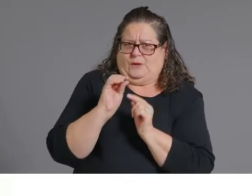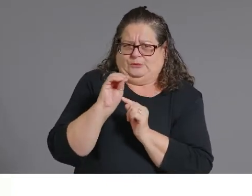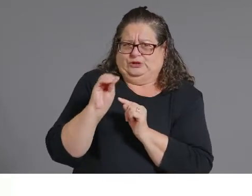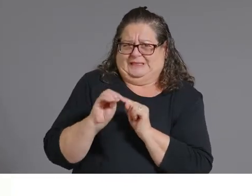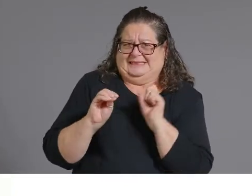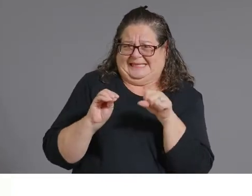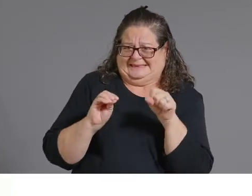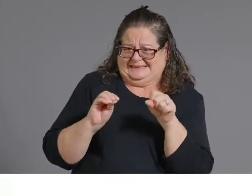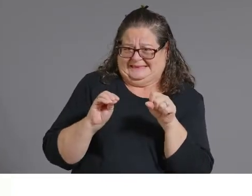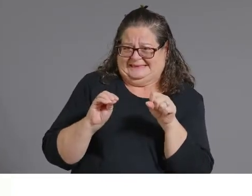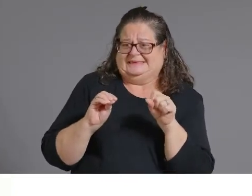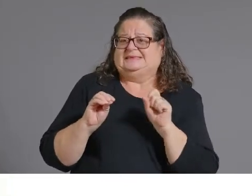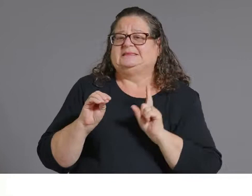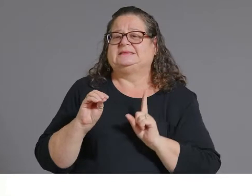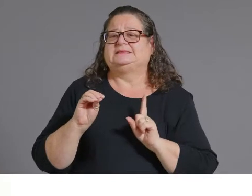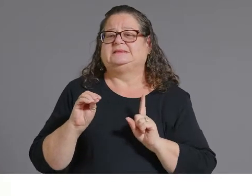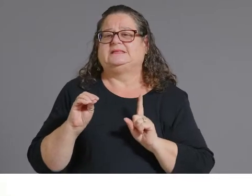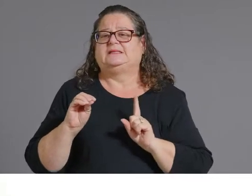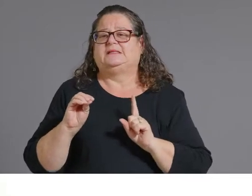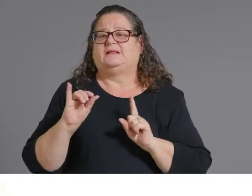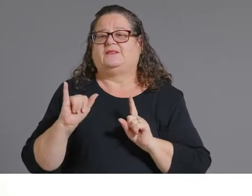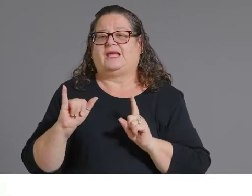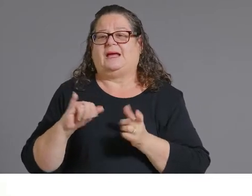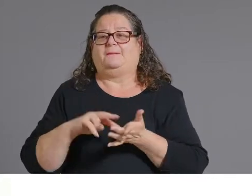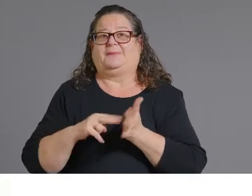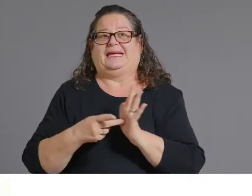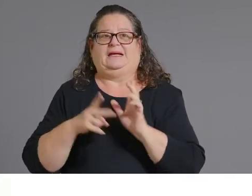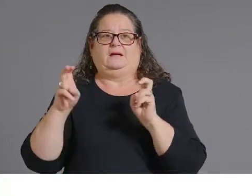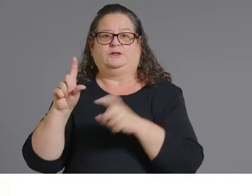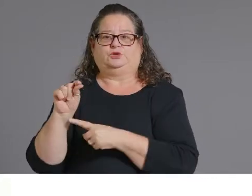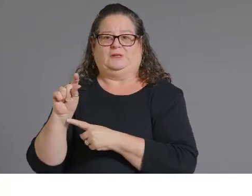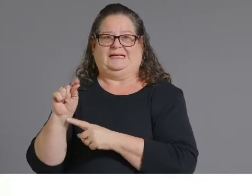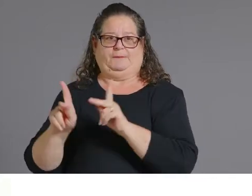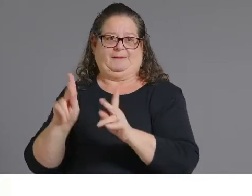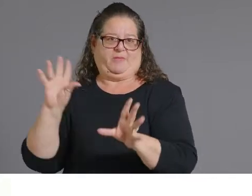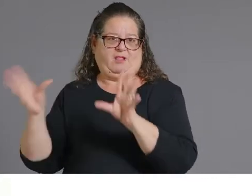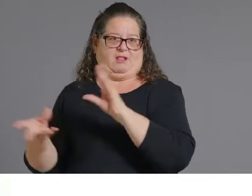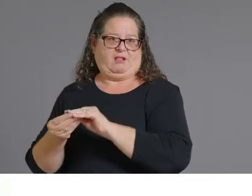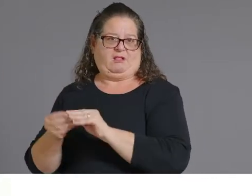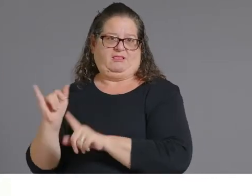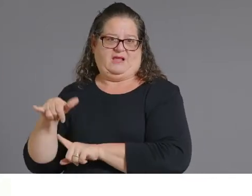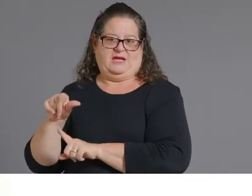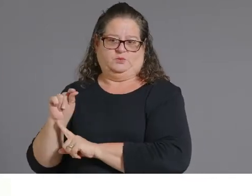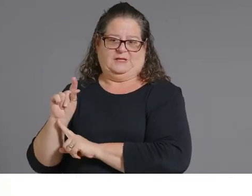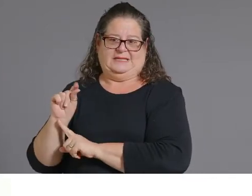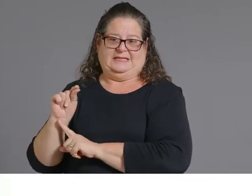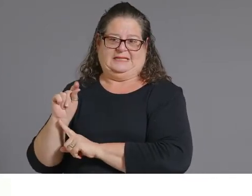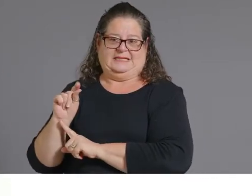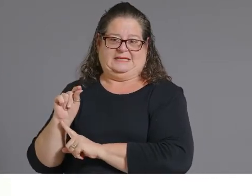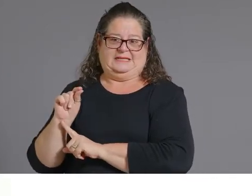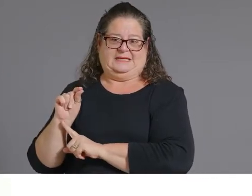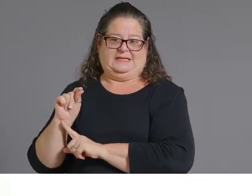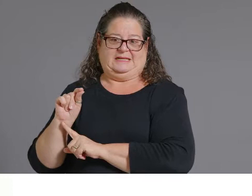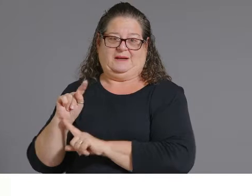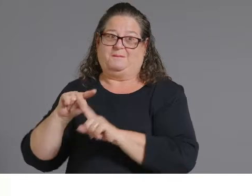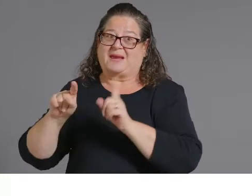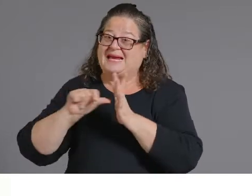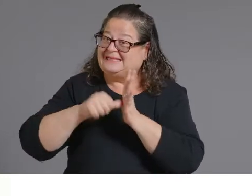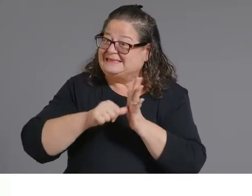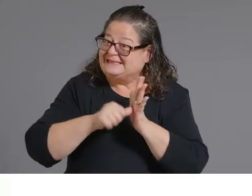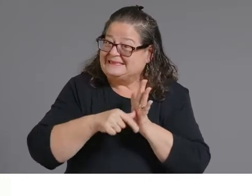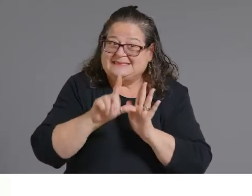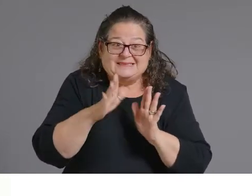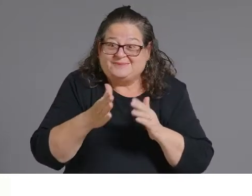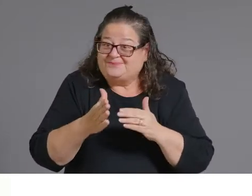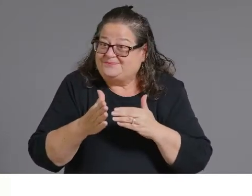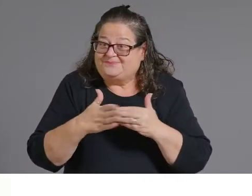to 17 in may of 2021 however um what this highlights is that even those without significant risk